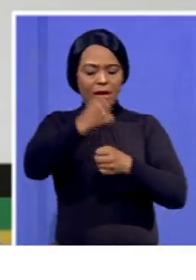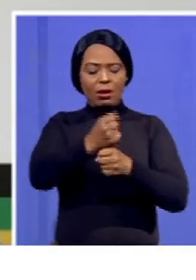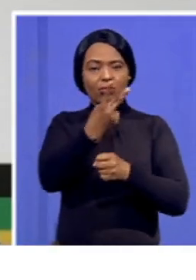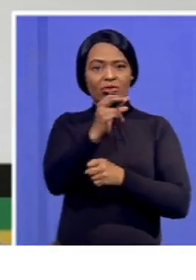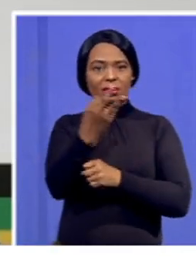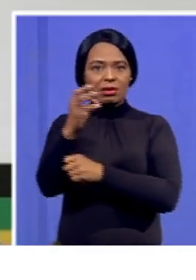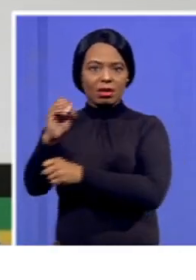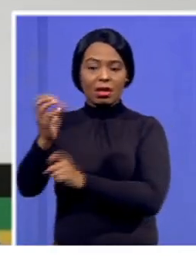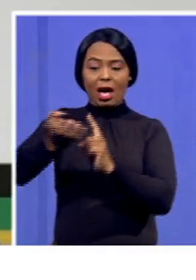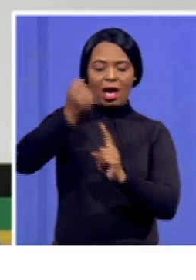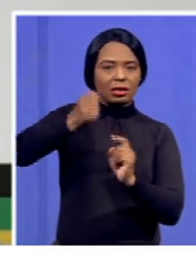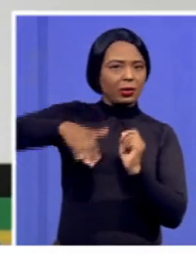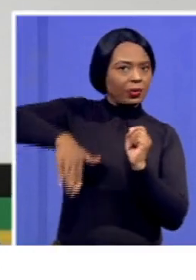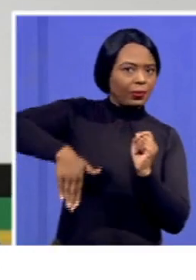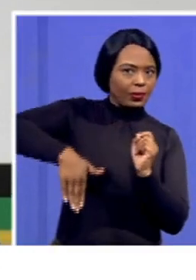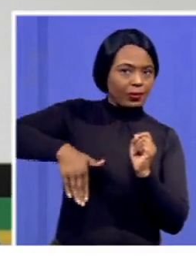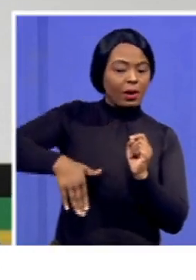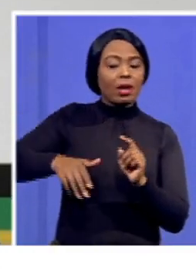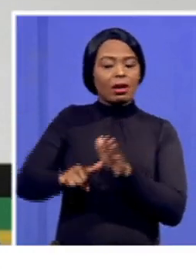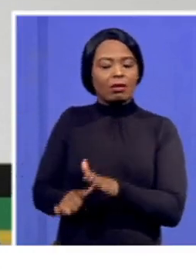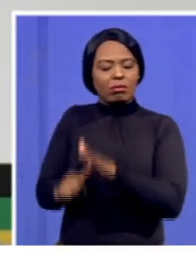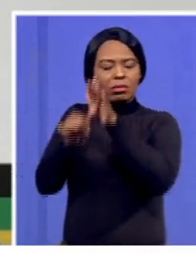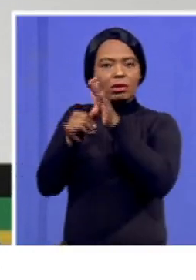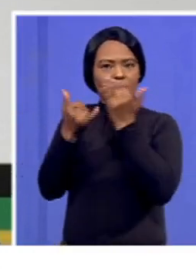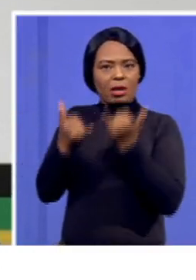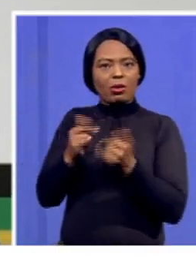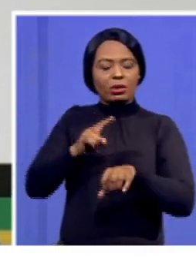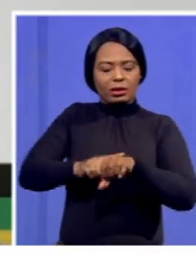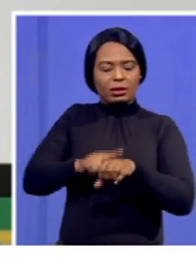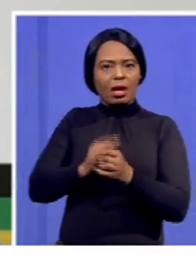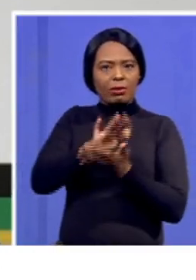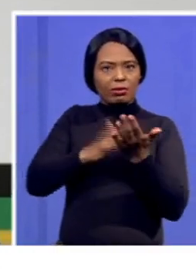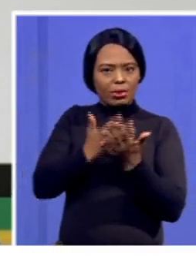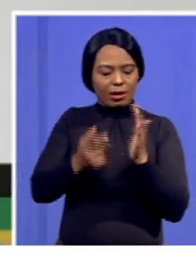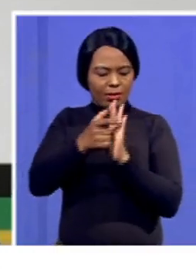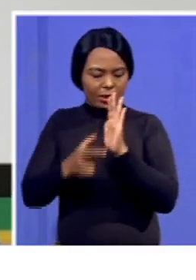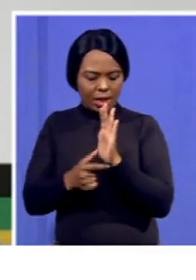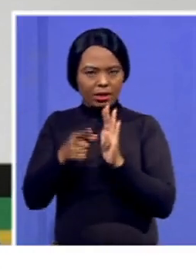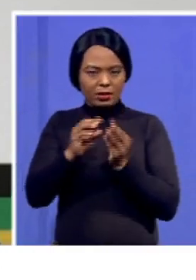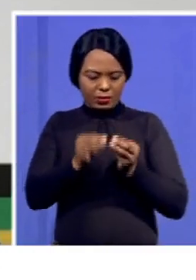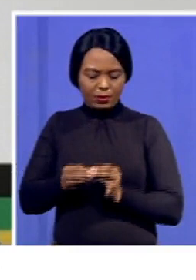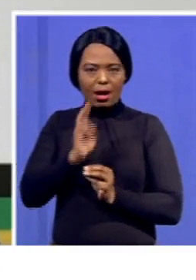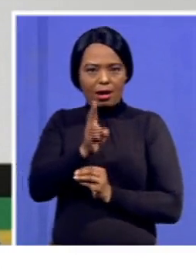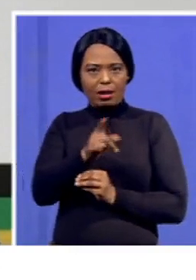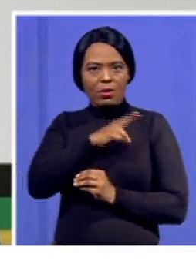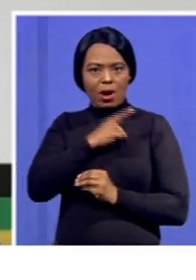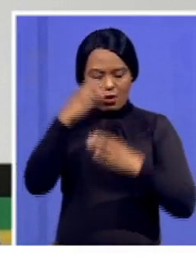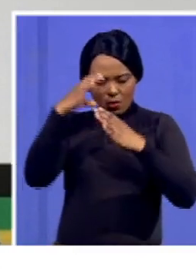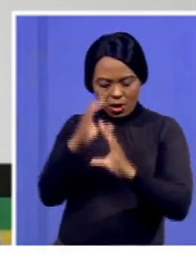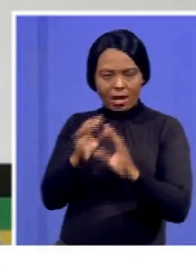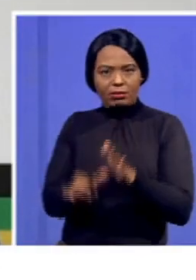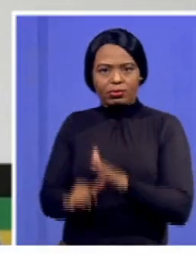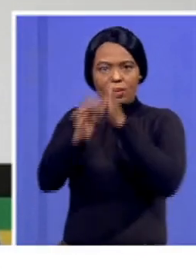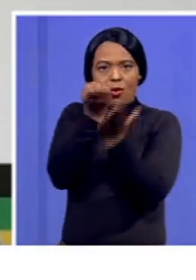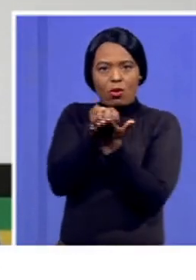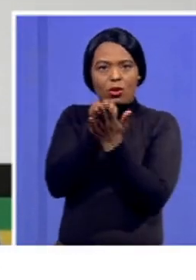not being achieved. It would be important to reset our timeframes and refocus on our key economic goals. This could include, for